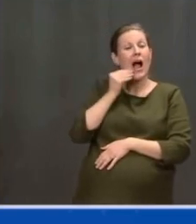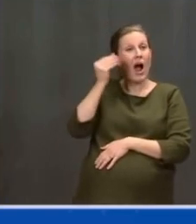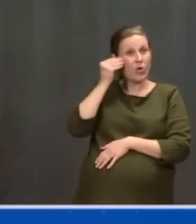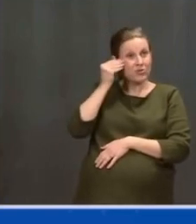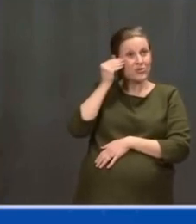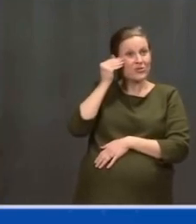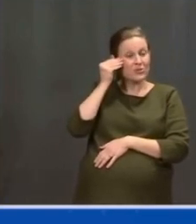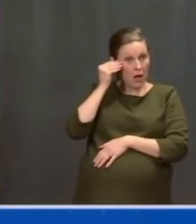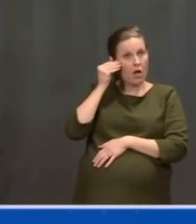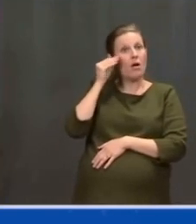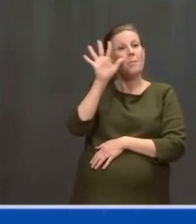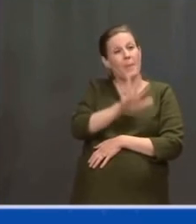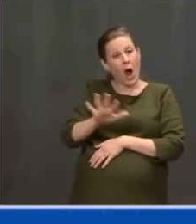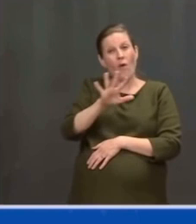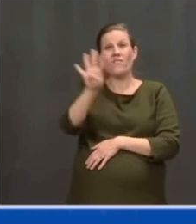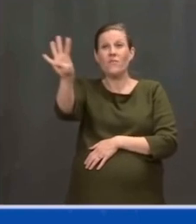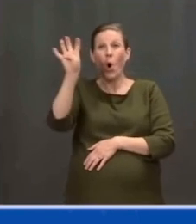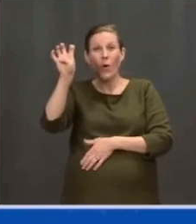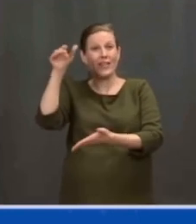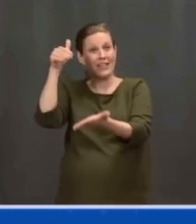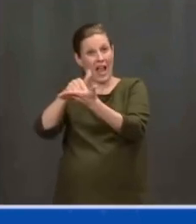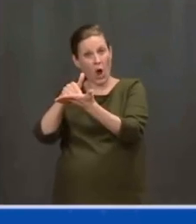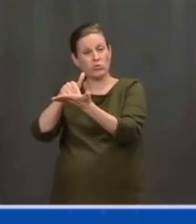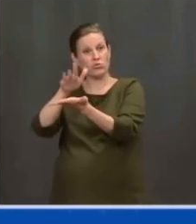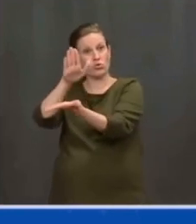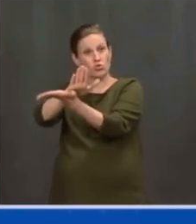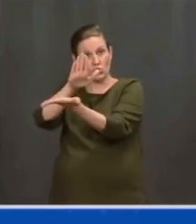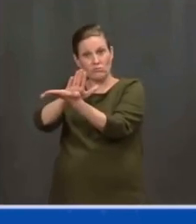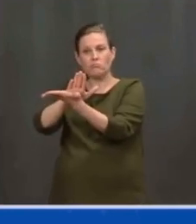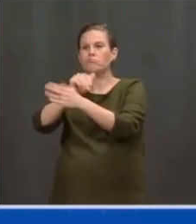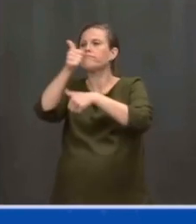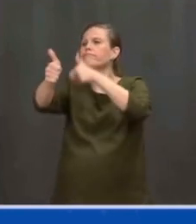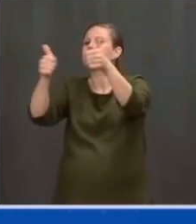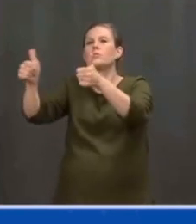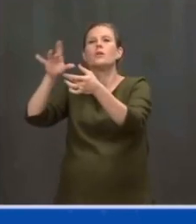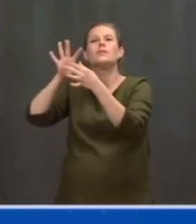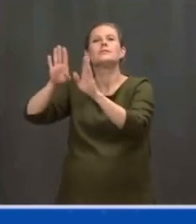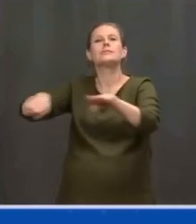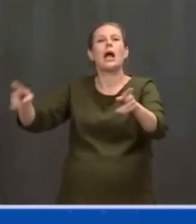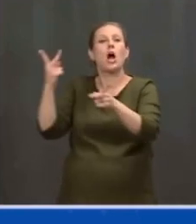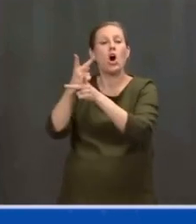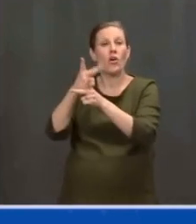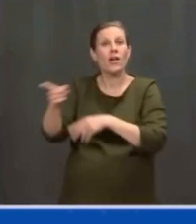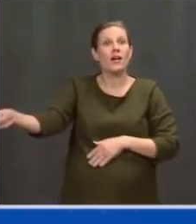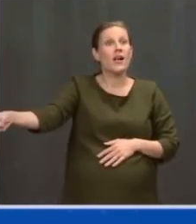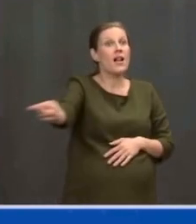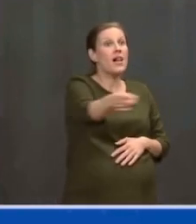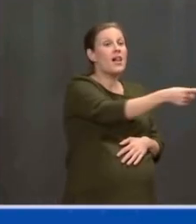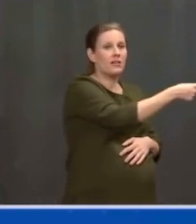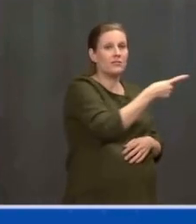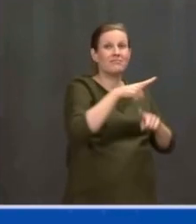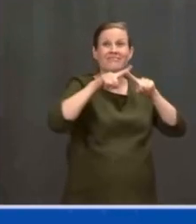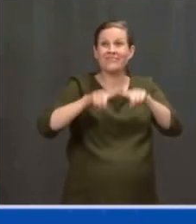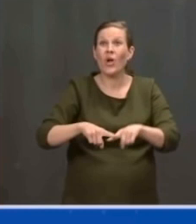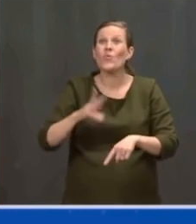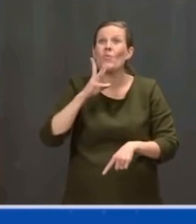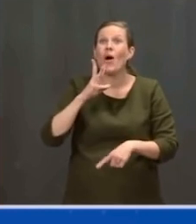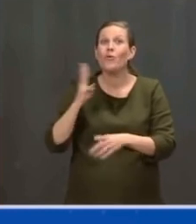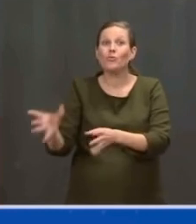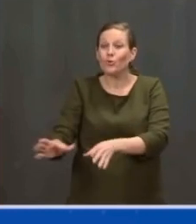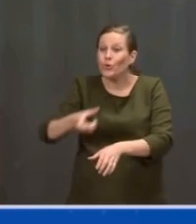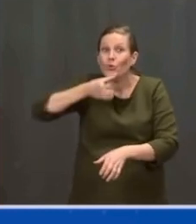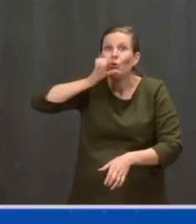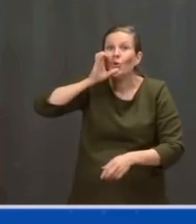have pipes where they get their water from, pipes that are lead-based pipes,